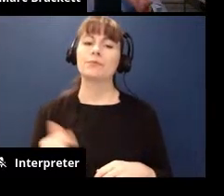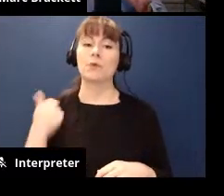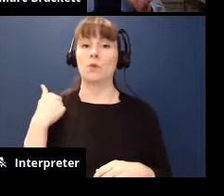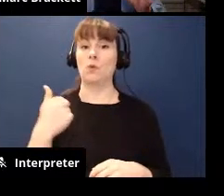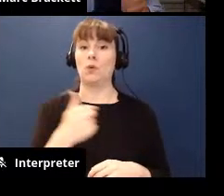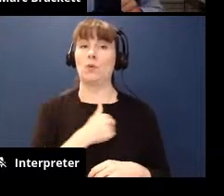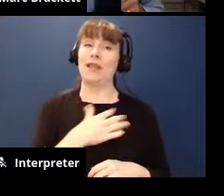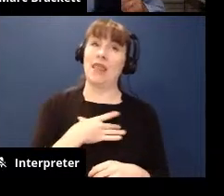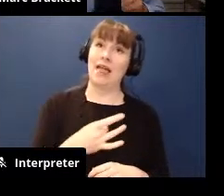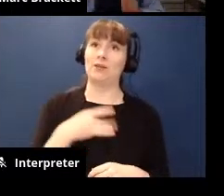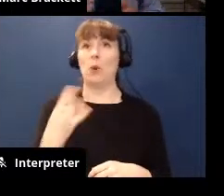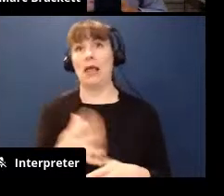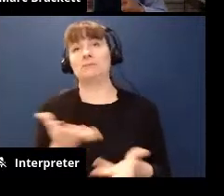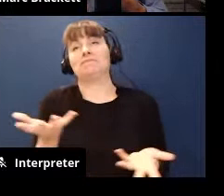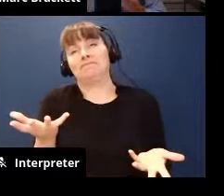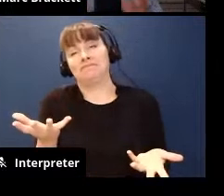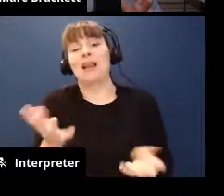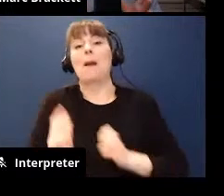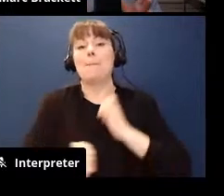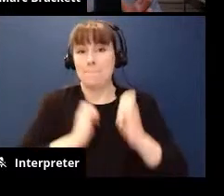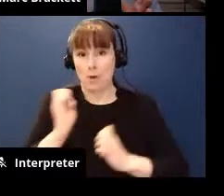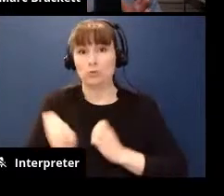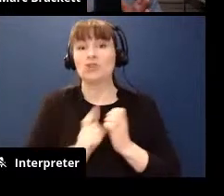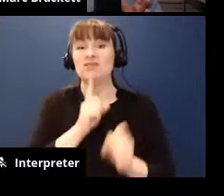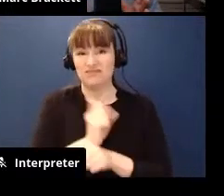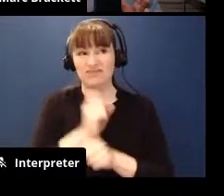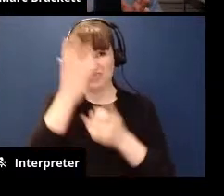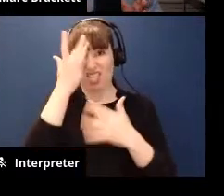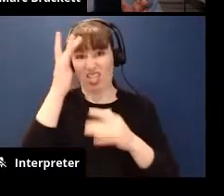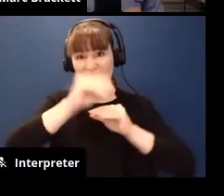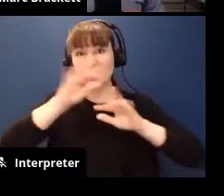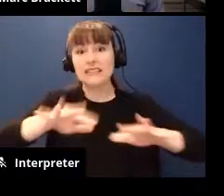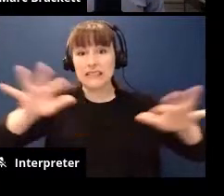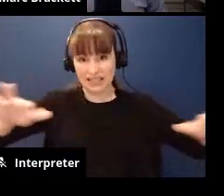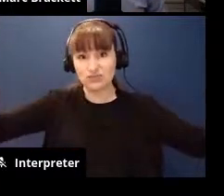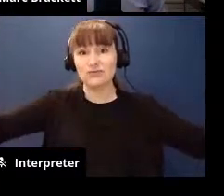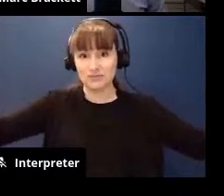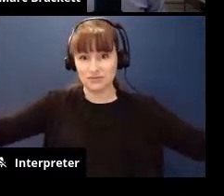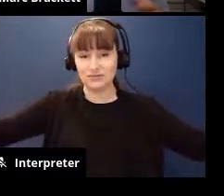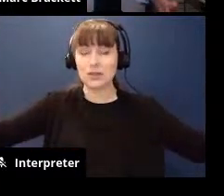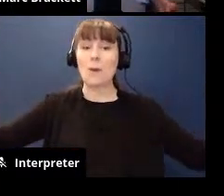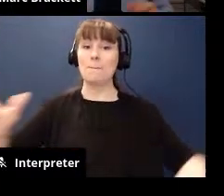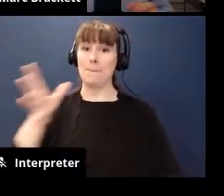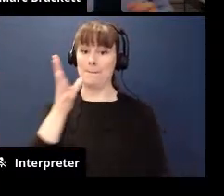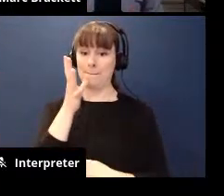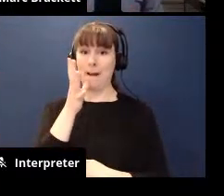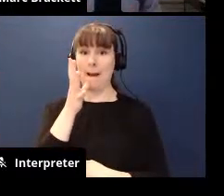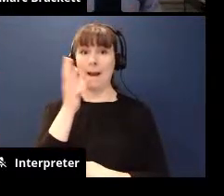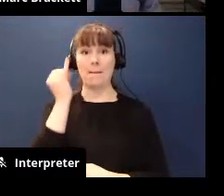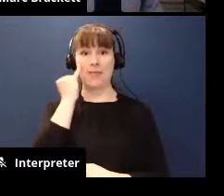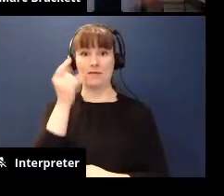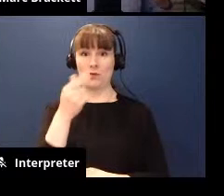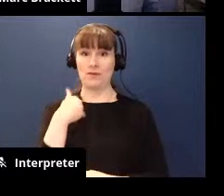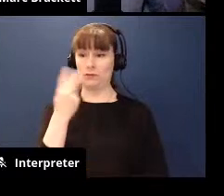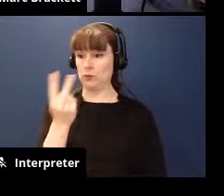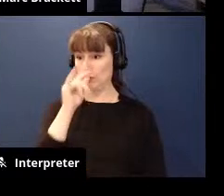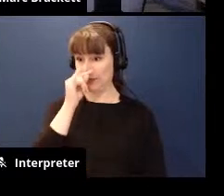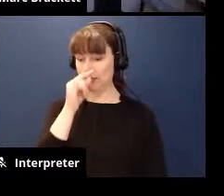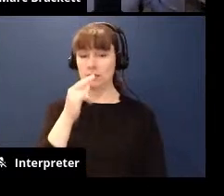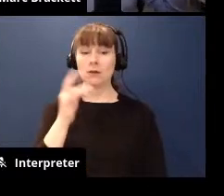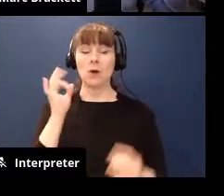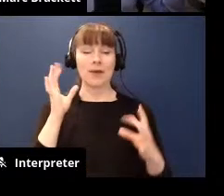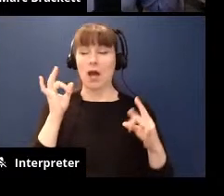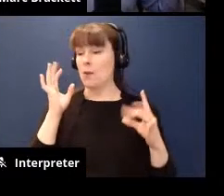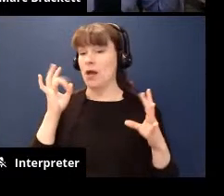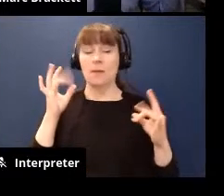we like it or not emotions are contagious so as a mom if you have like a couple of kids and you're like oh my god oh my